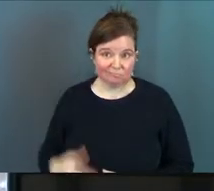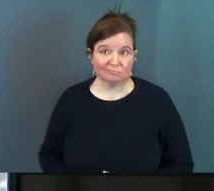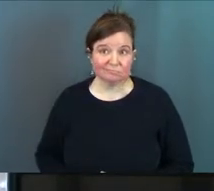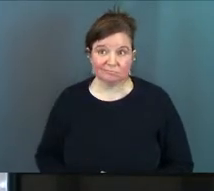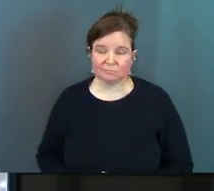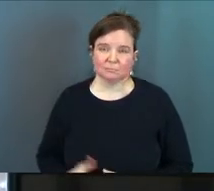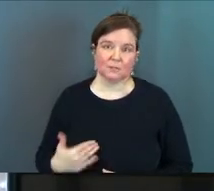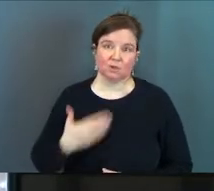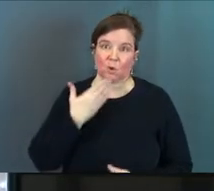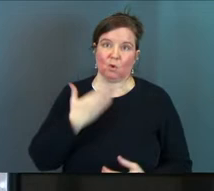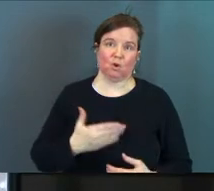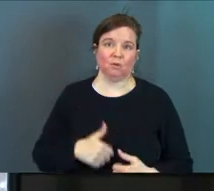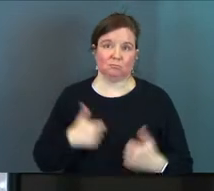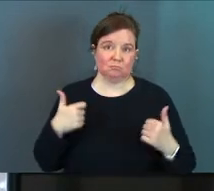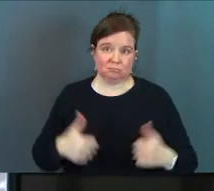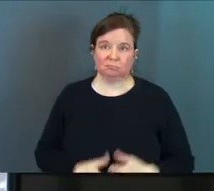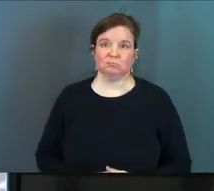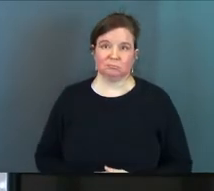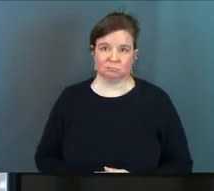it's so good